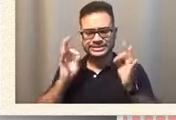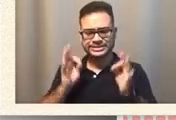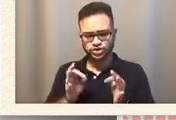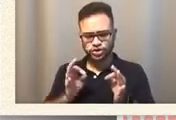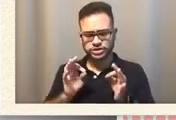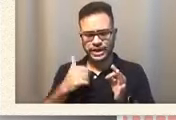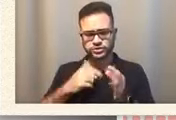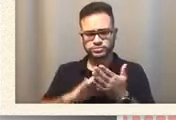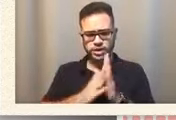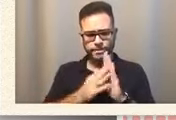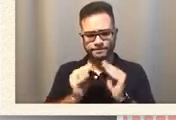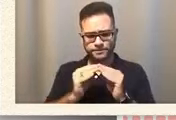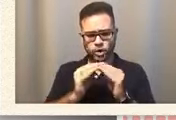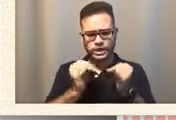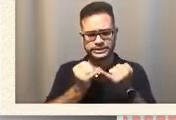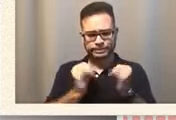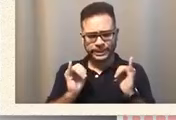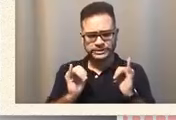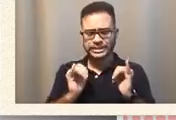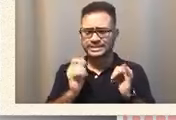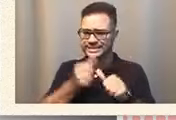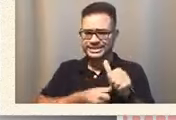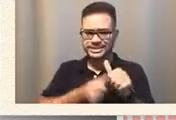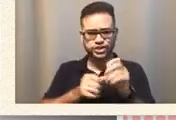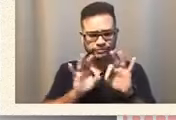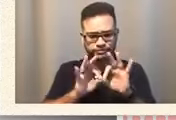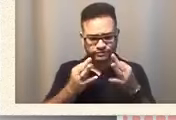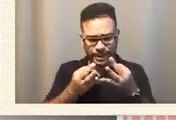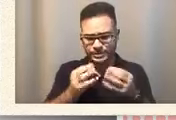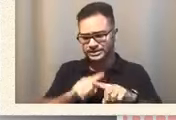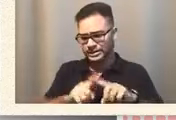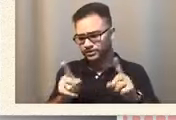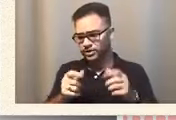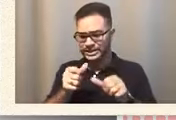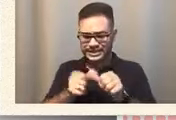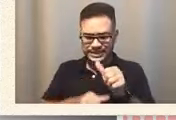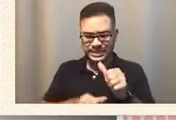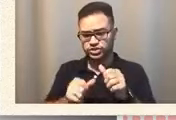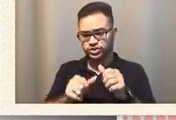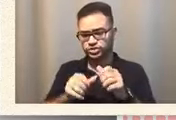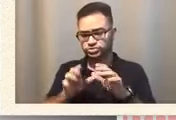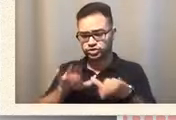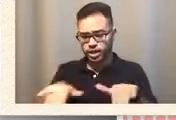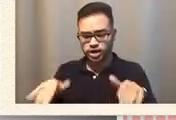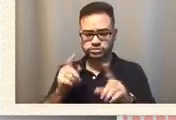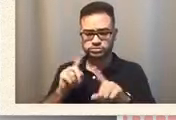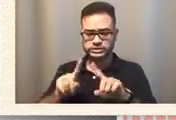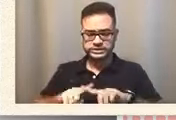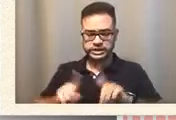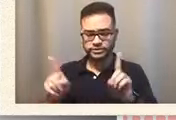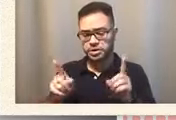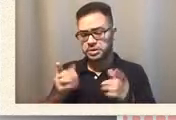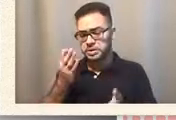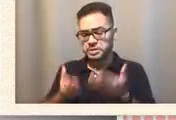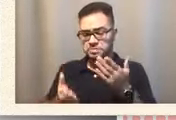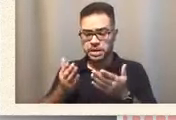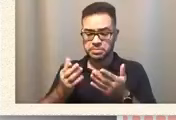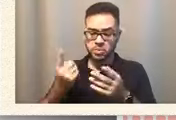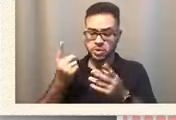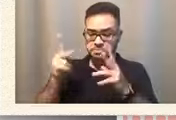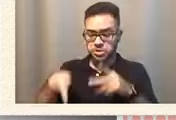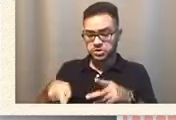Every family structure is different. Maybe somebody in the home can do distance learning and